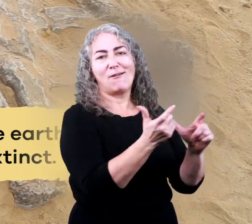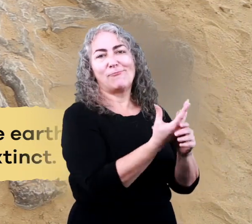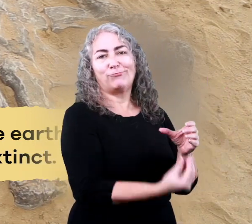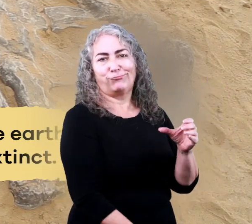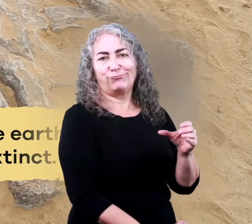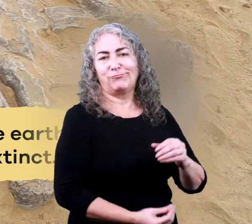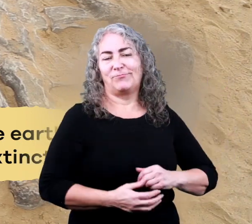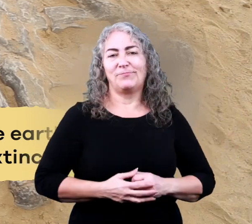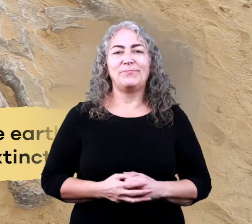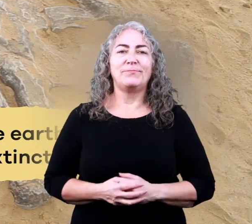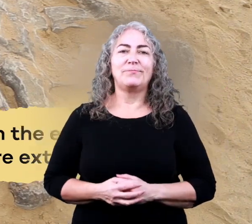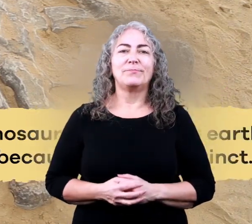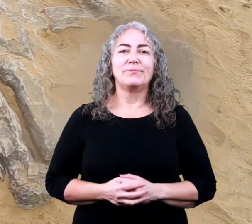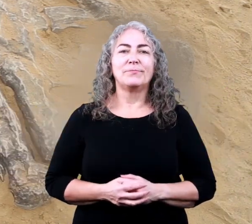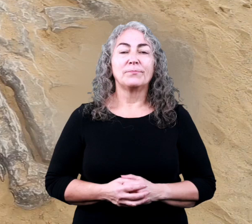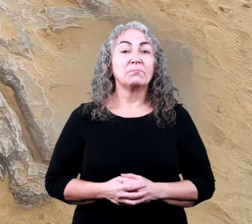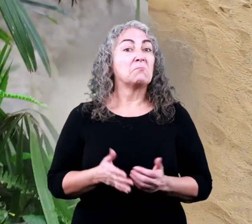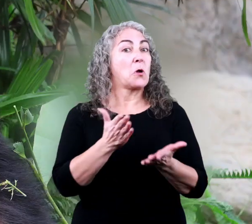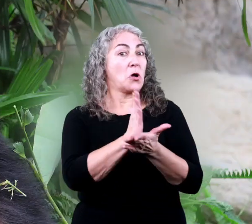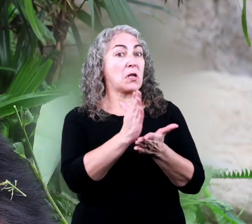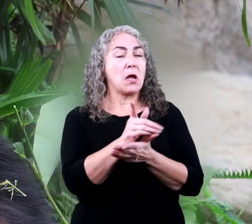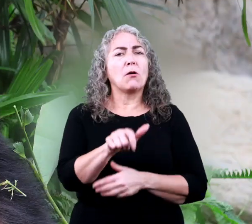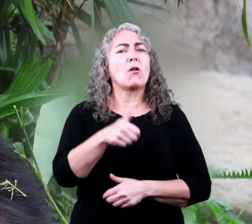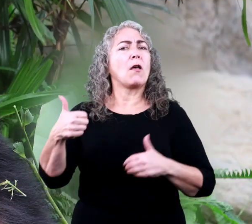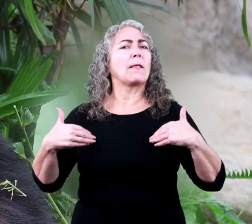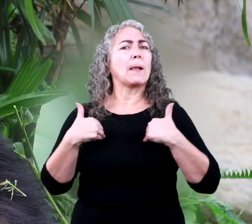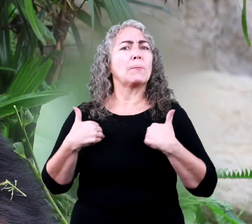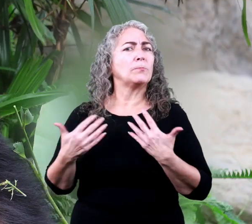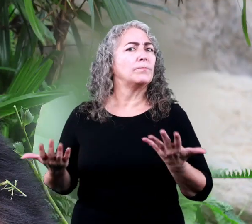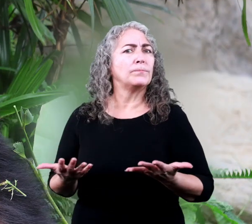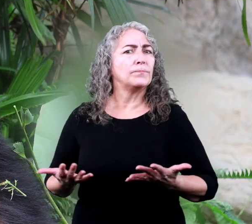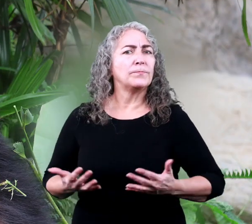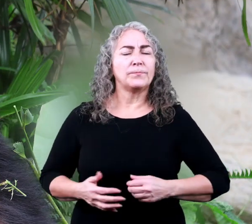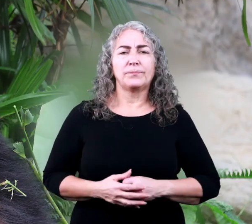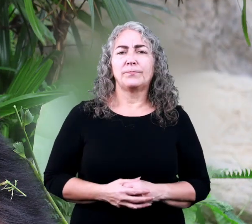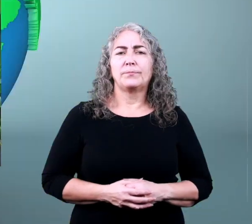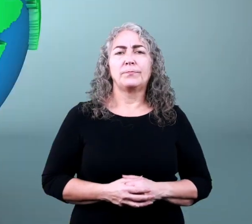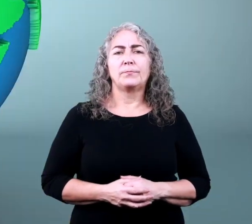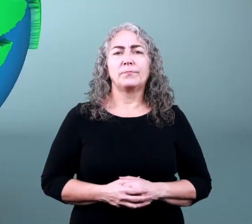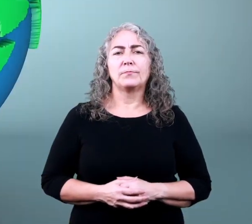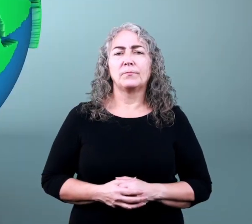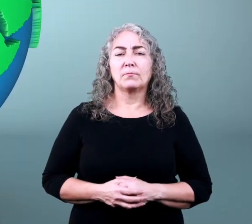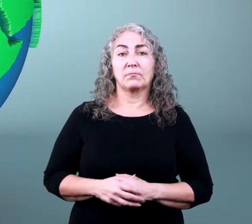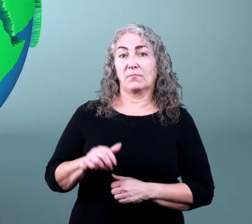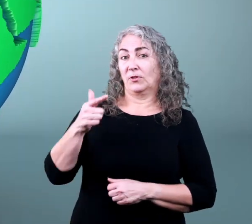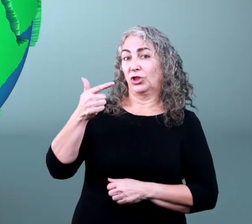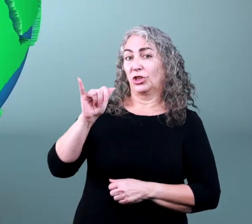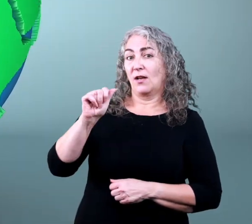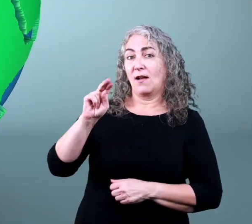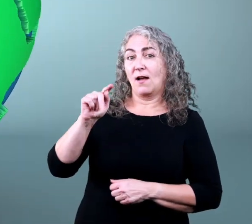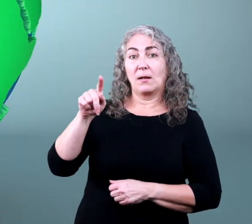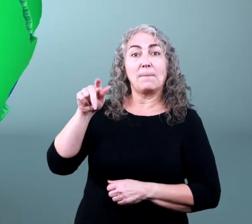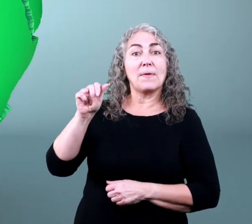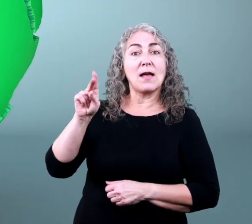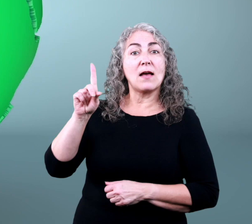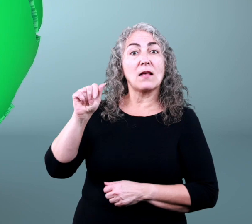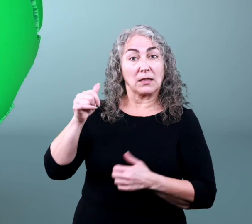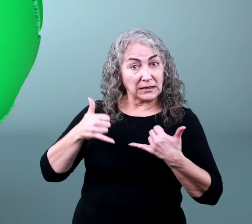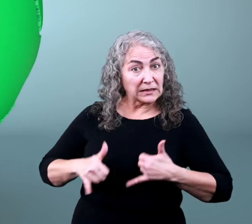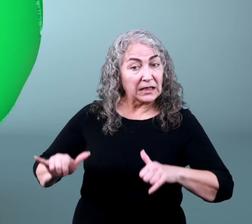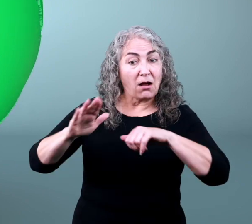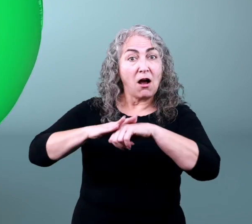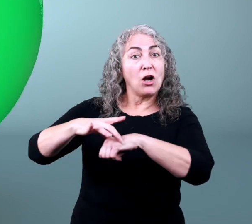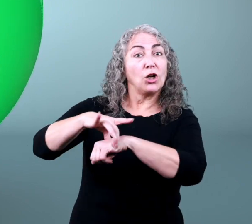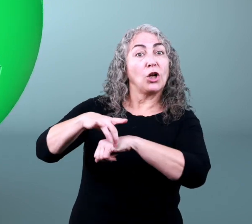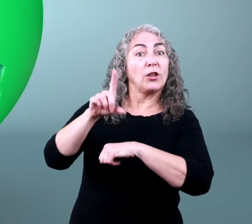extinct okay what about our other animal are there giant pandas still around